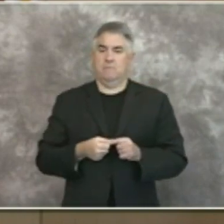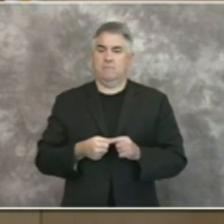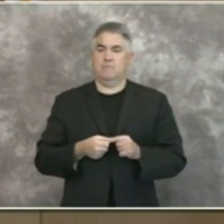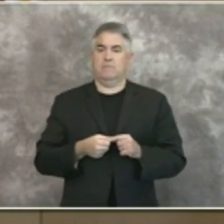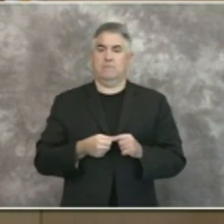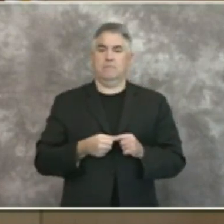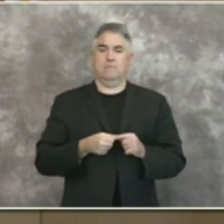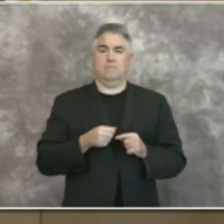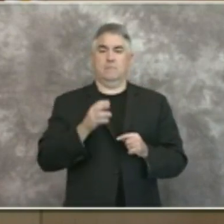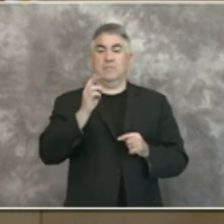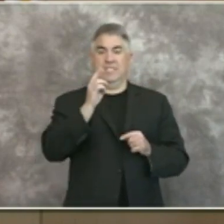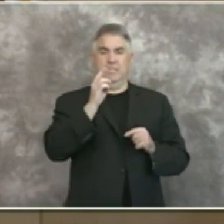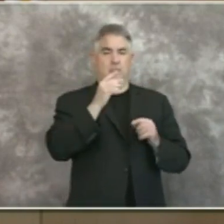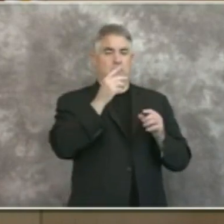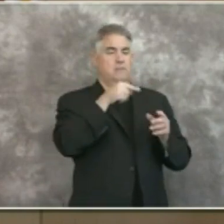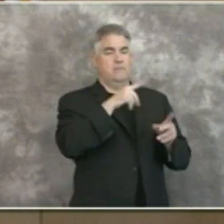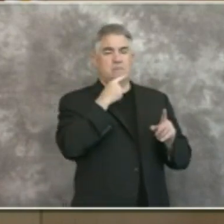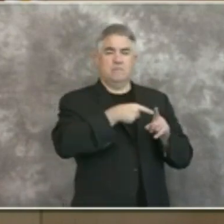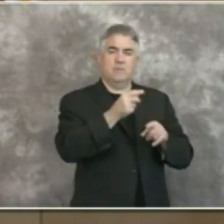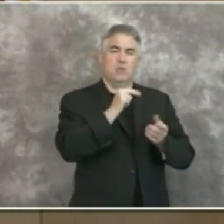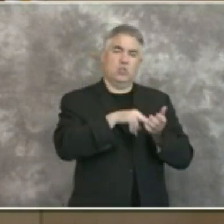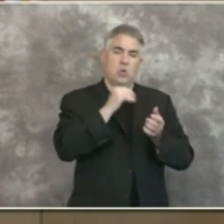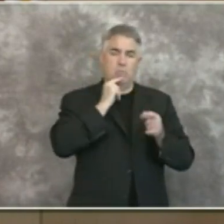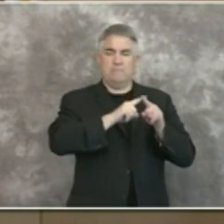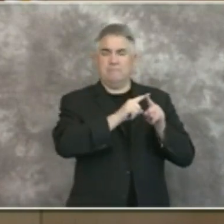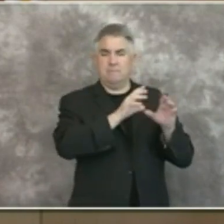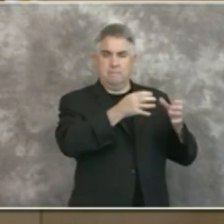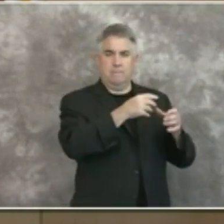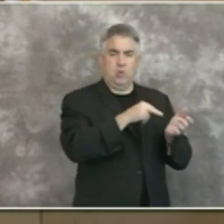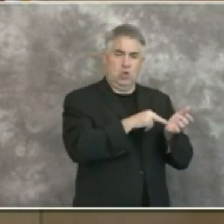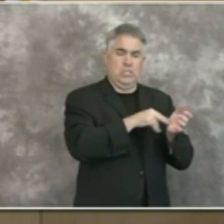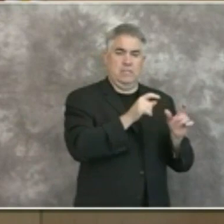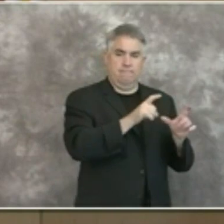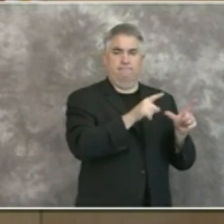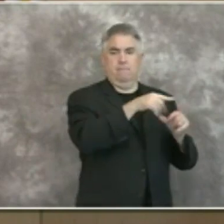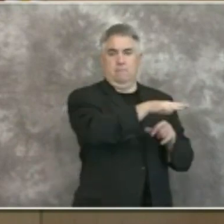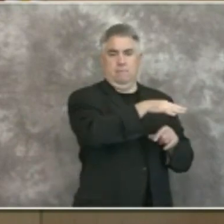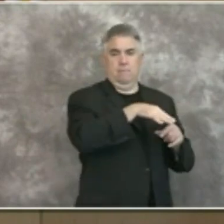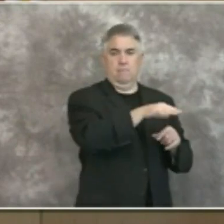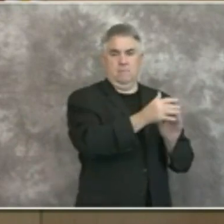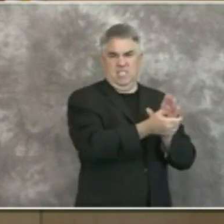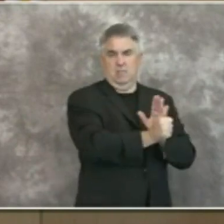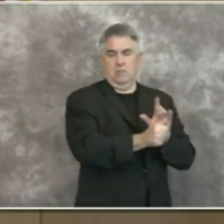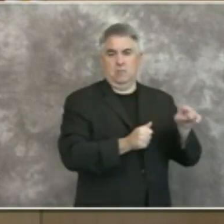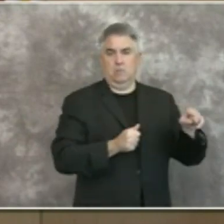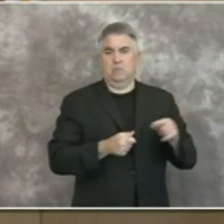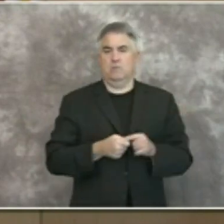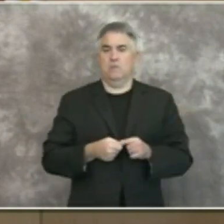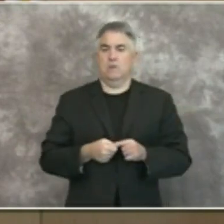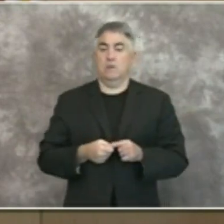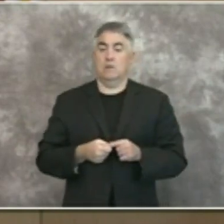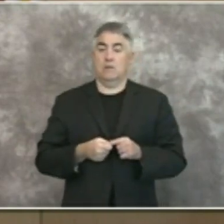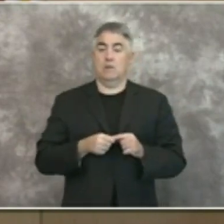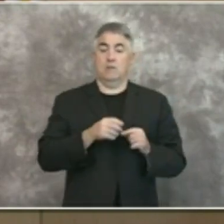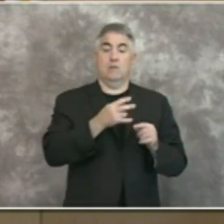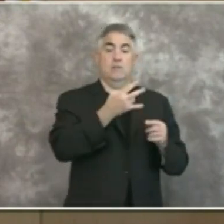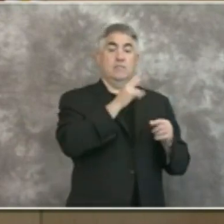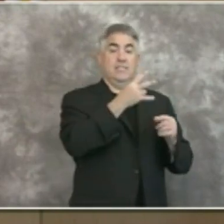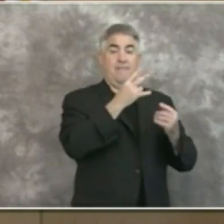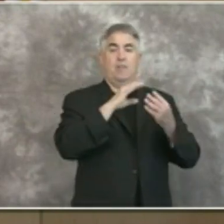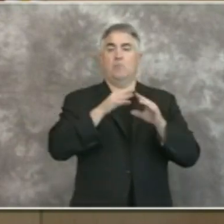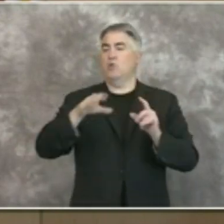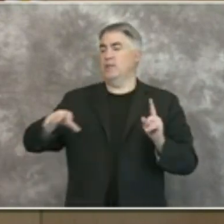facilities 14 non-skilled nursing facility congregate settings and 17 community settings currently